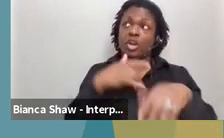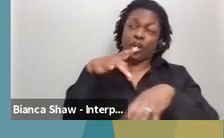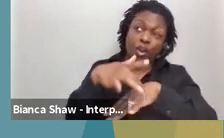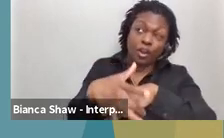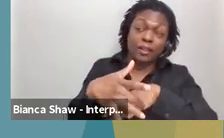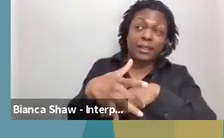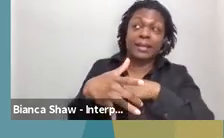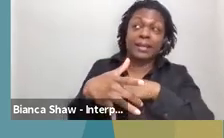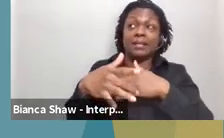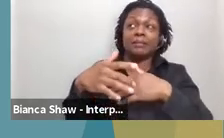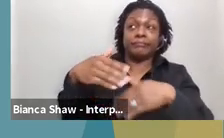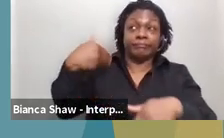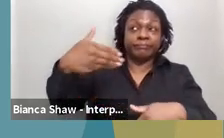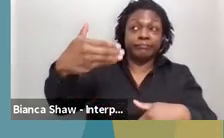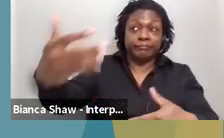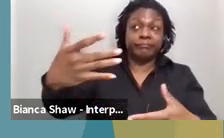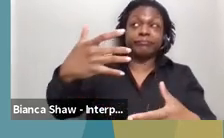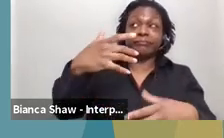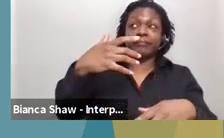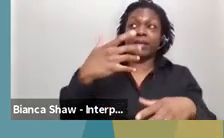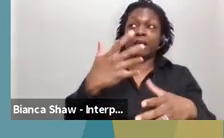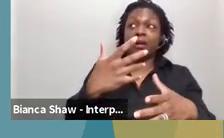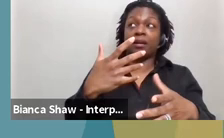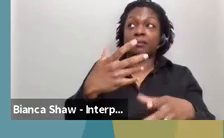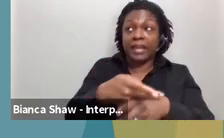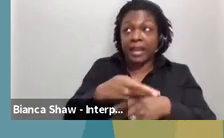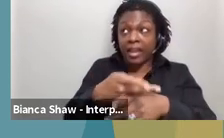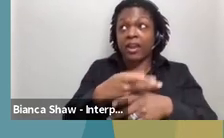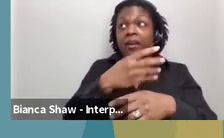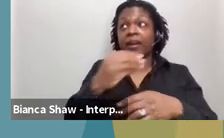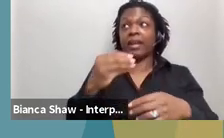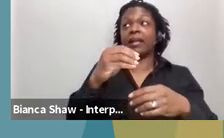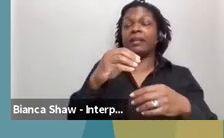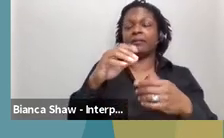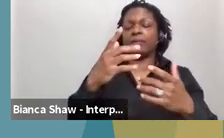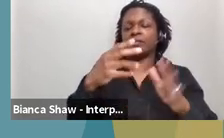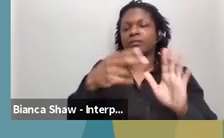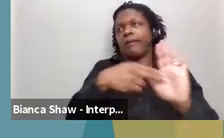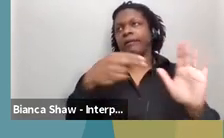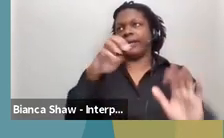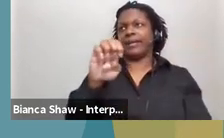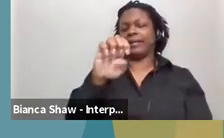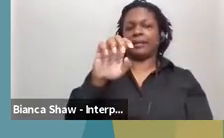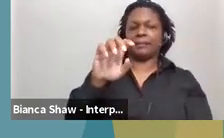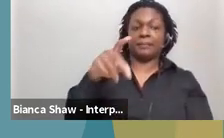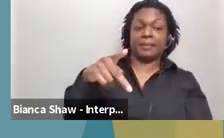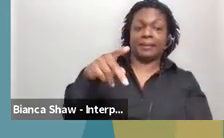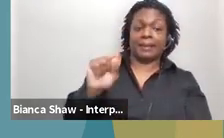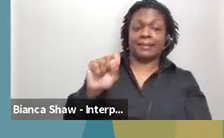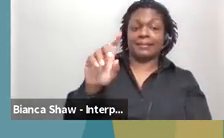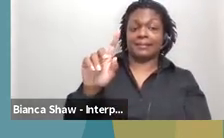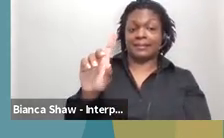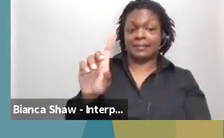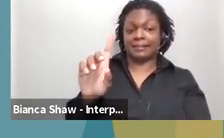diagnostic treatment, which is most folks know as EPSDT. We have had some modifications to those